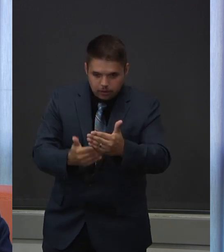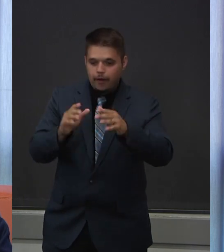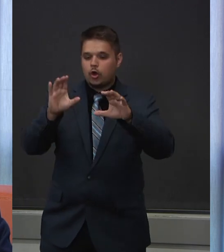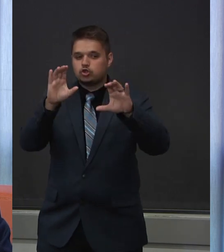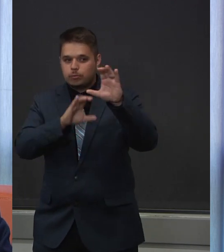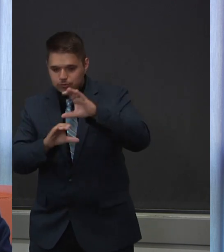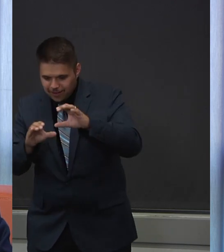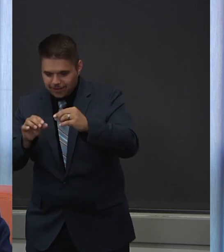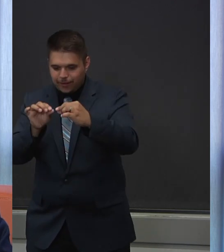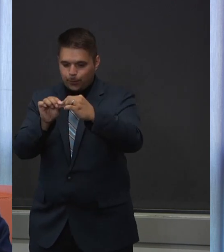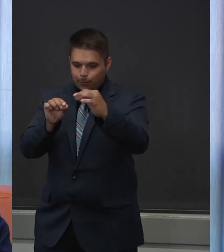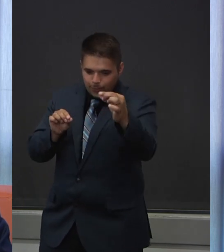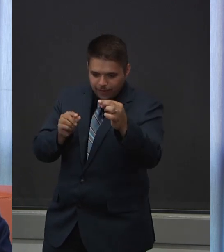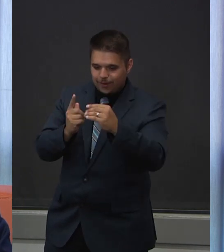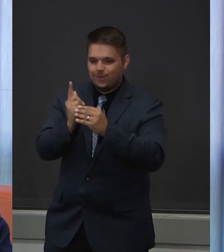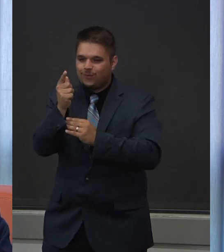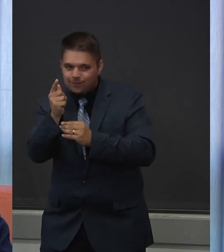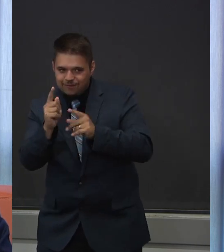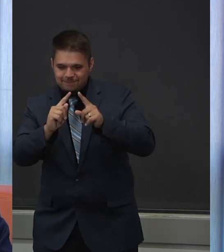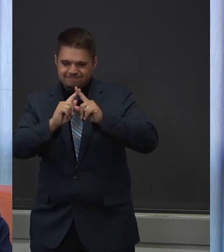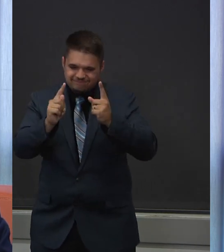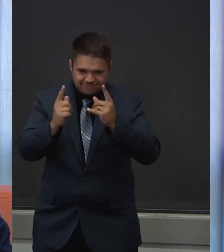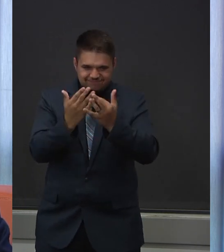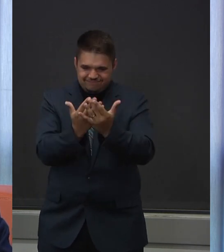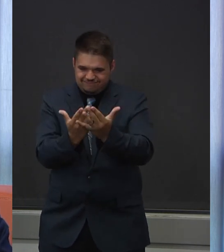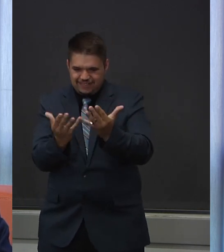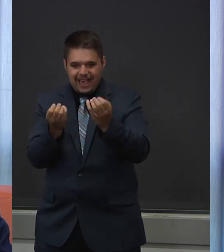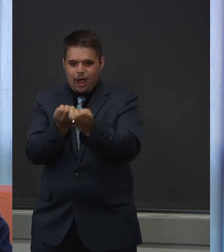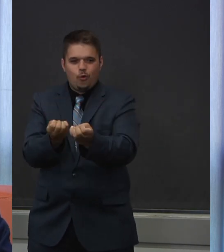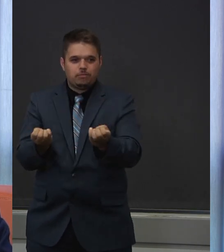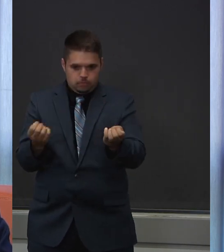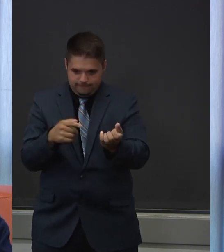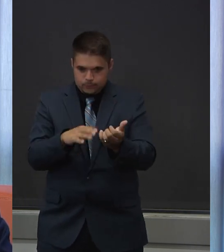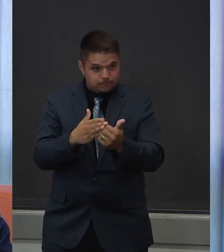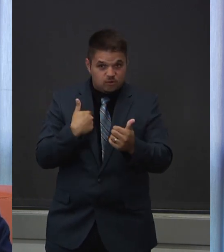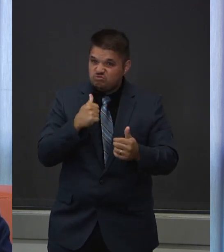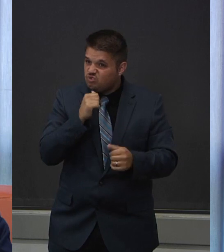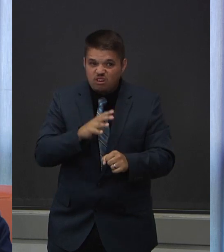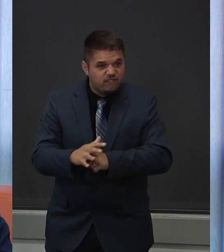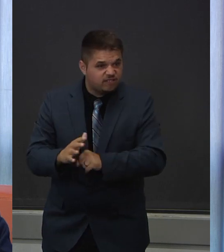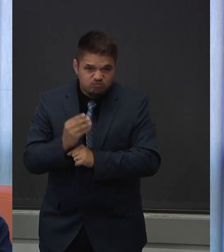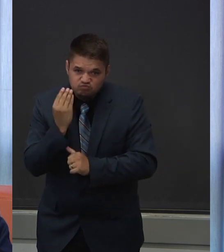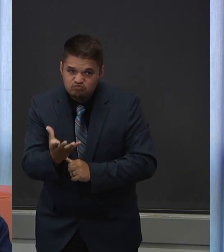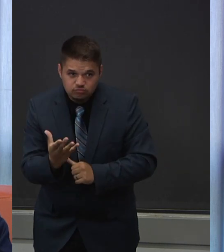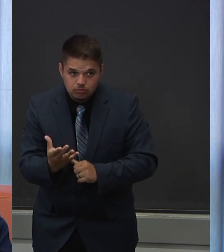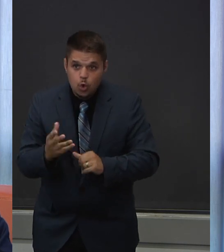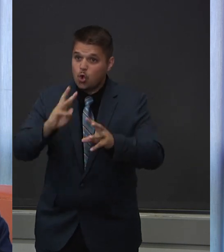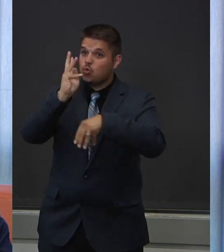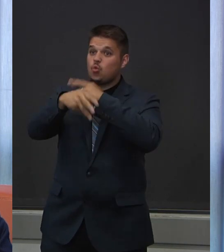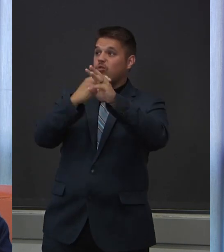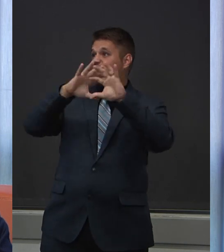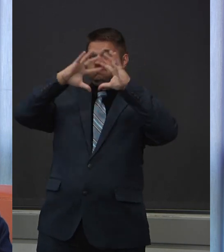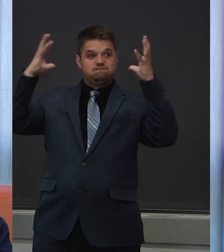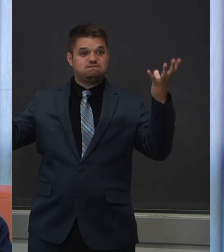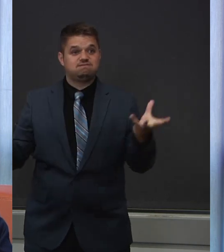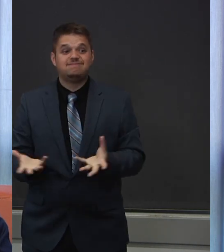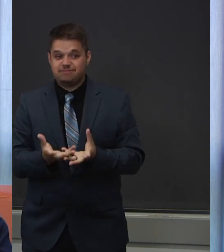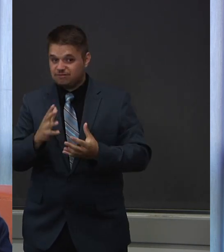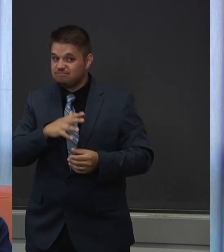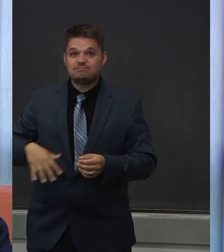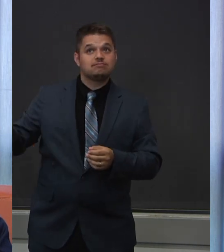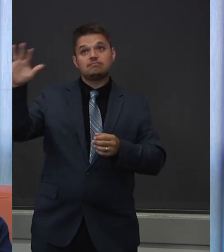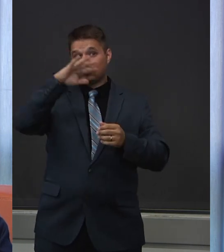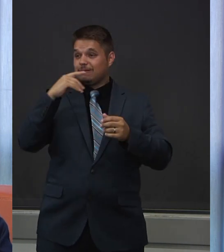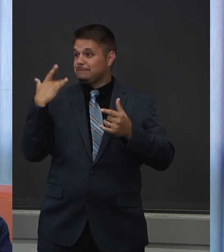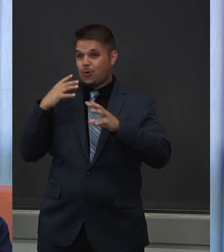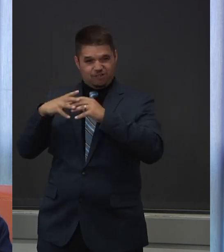control over that. But I do know that at the global level, there's a lot of effort and resources